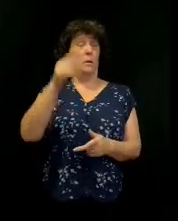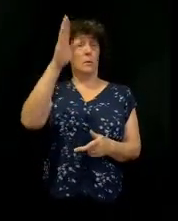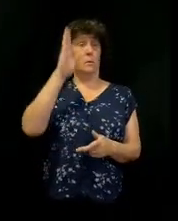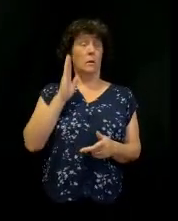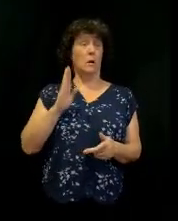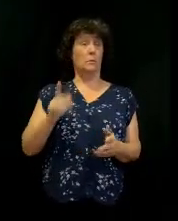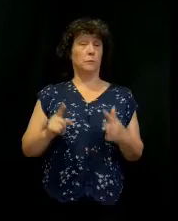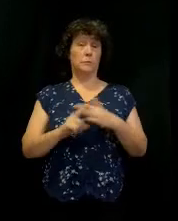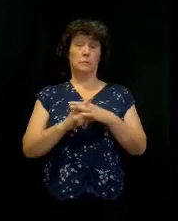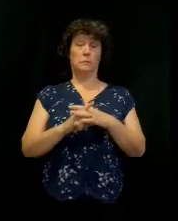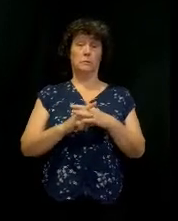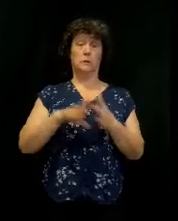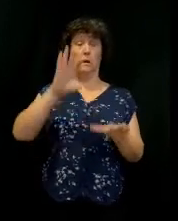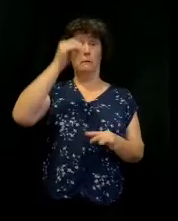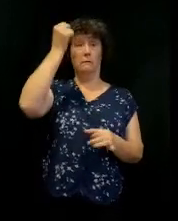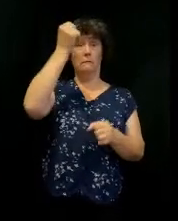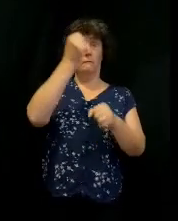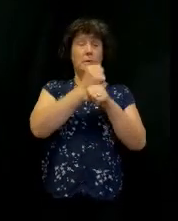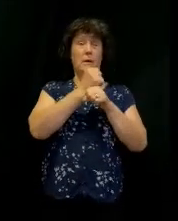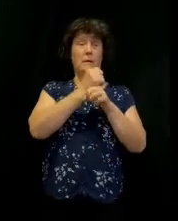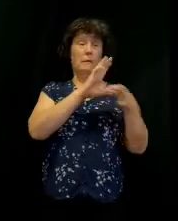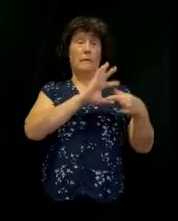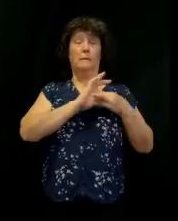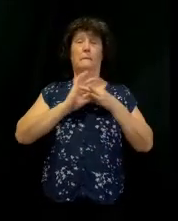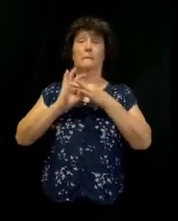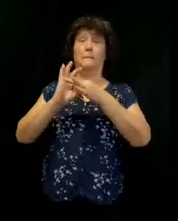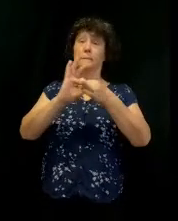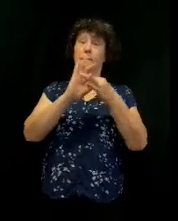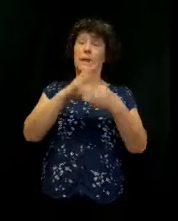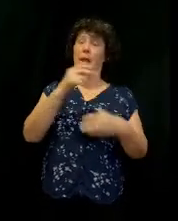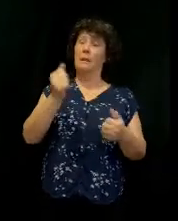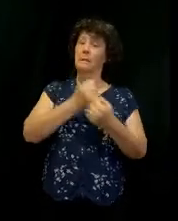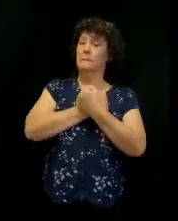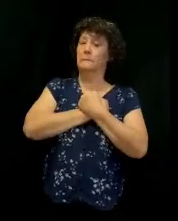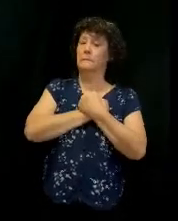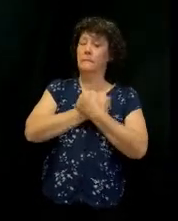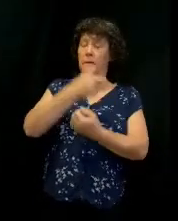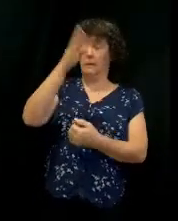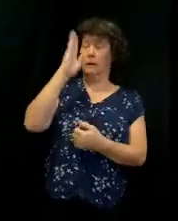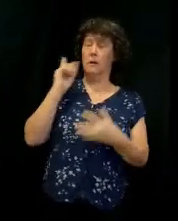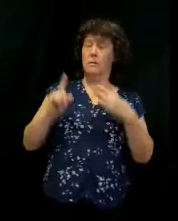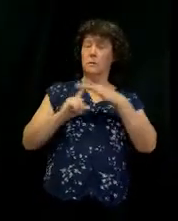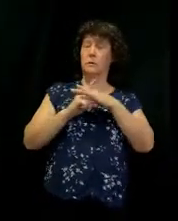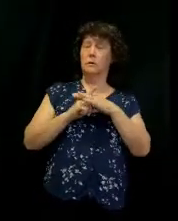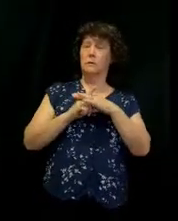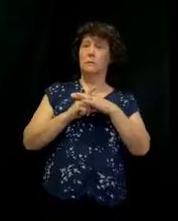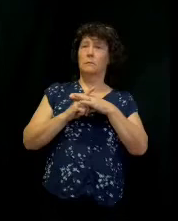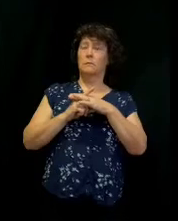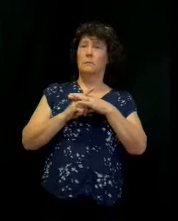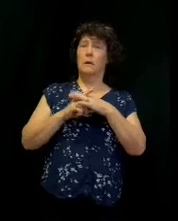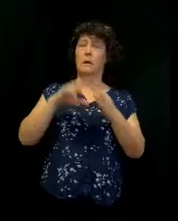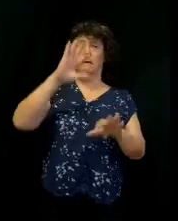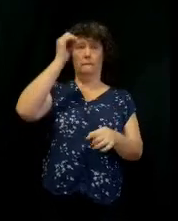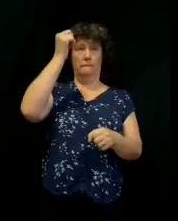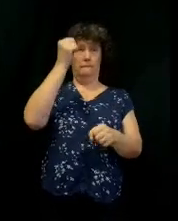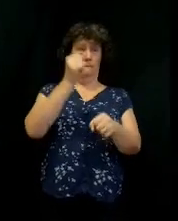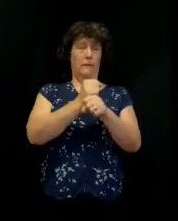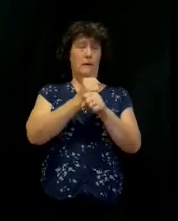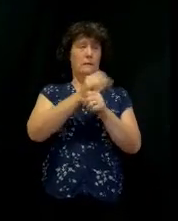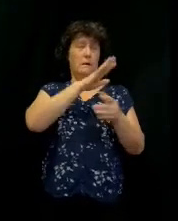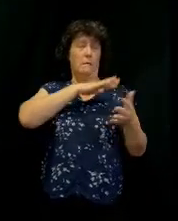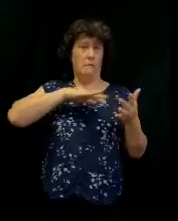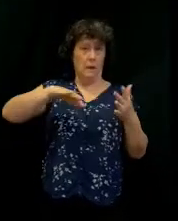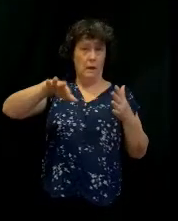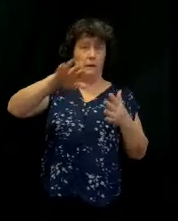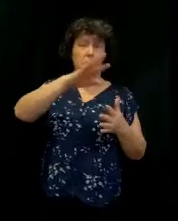faith. One would be unity. And one would be love. God's going to show up in an atmosphere of faith, right? Going to